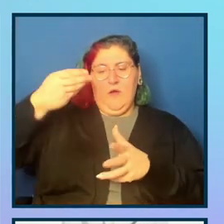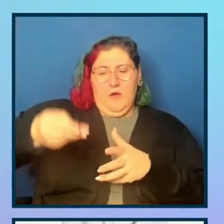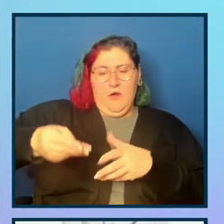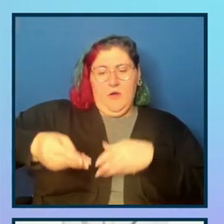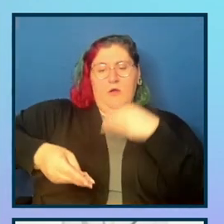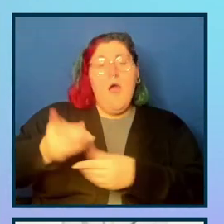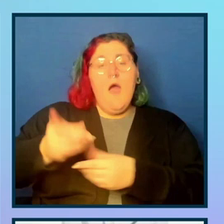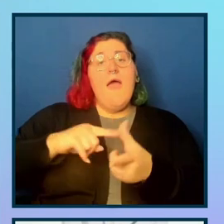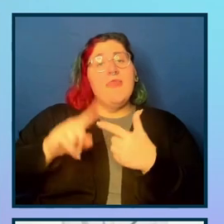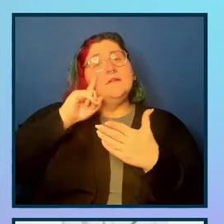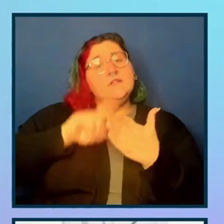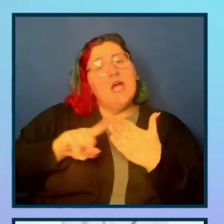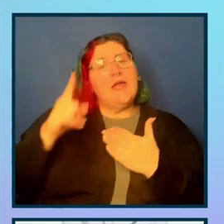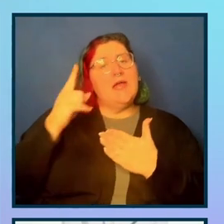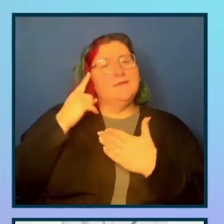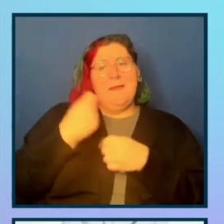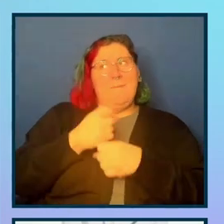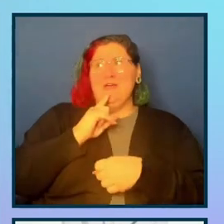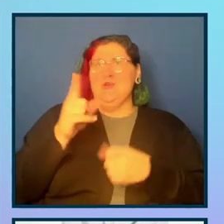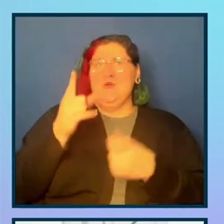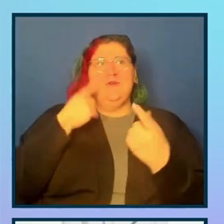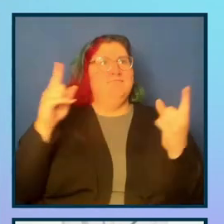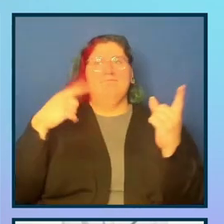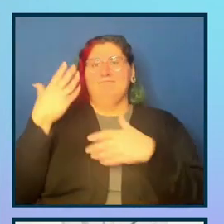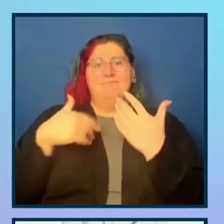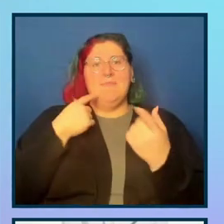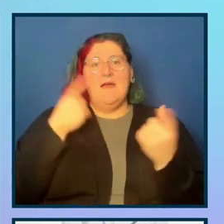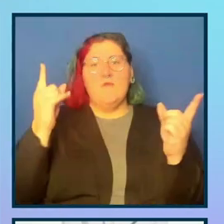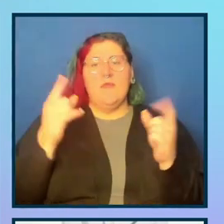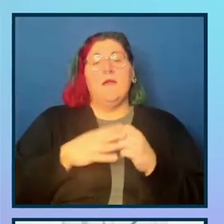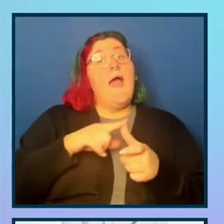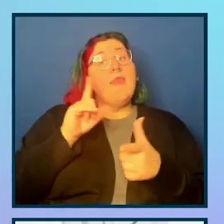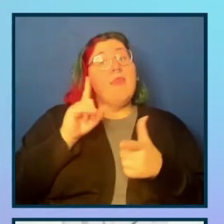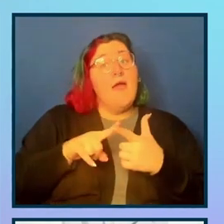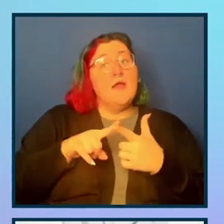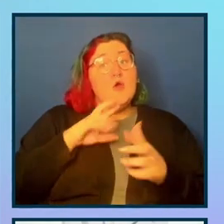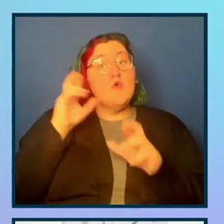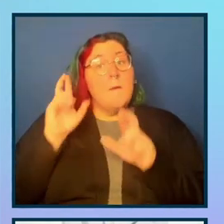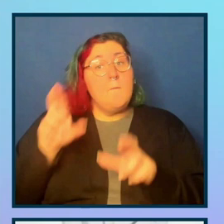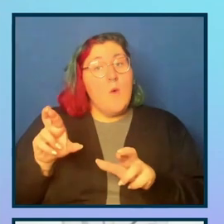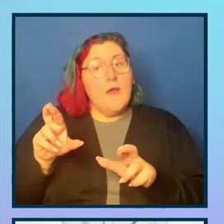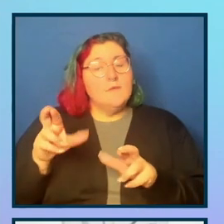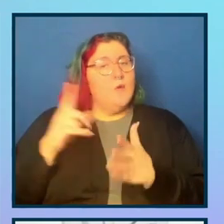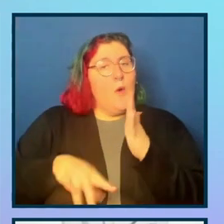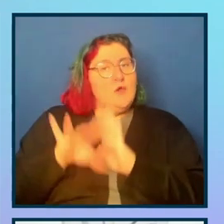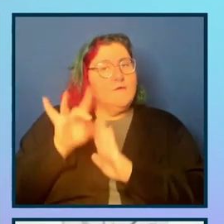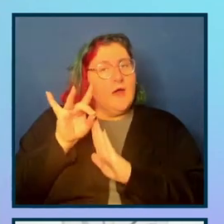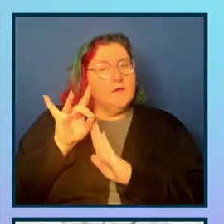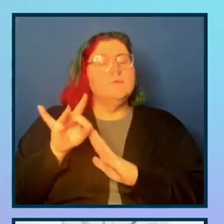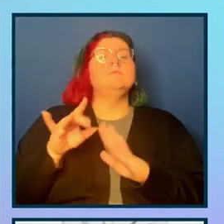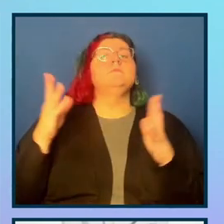reporting on what the status of ADA compliance is? So, with that,